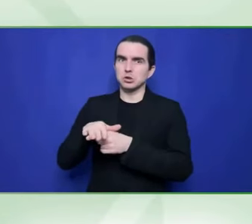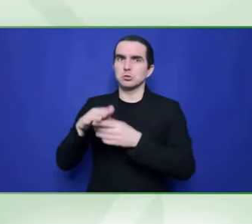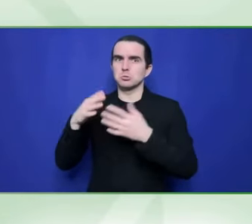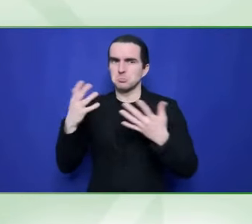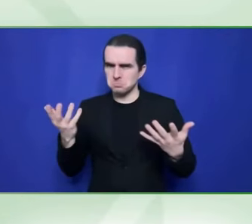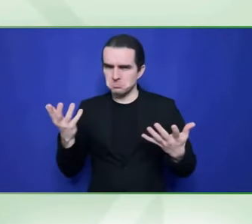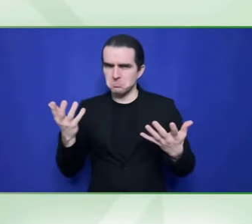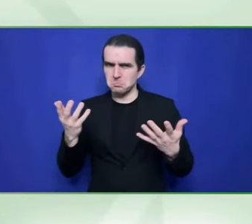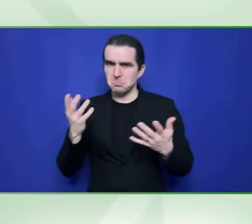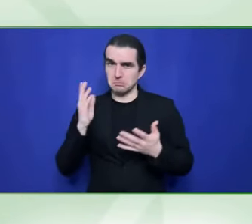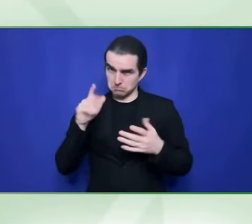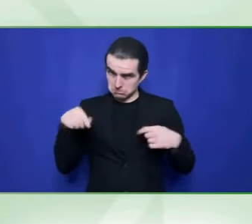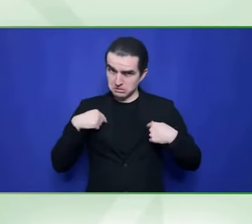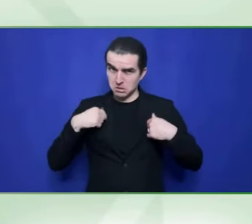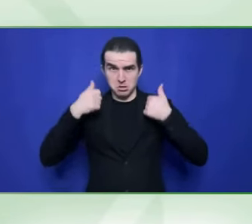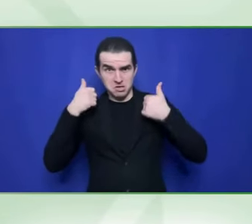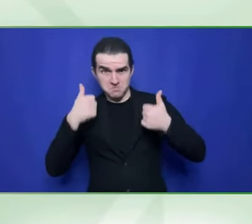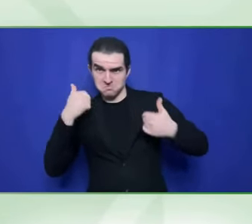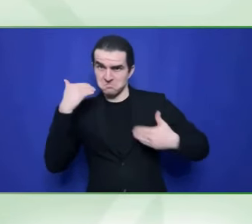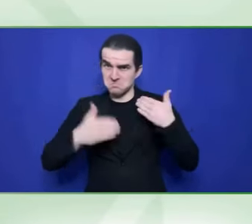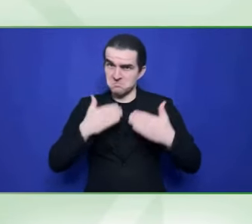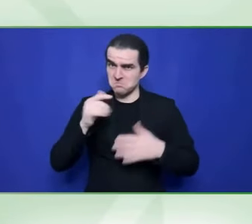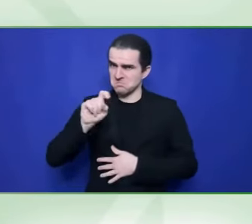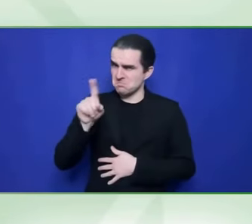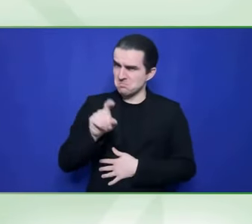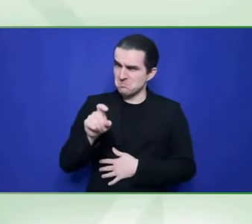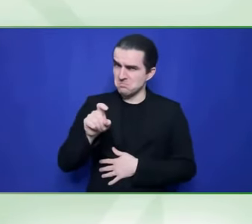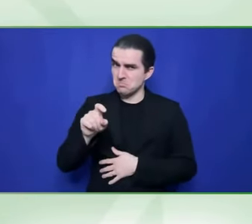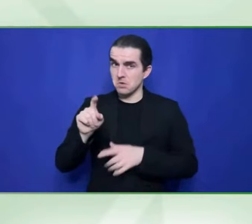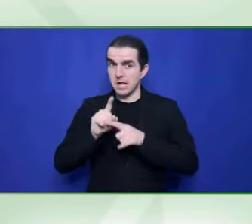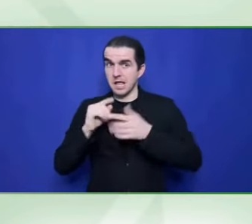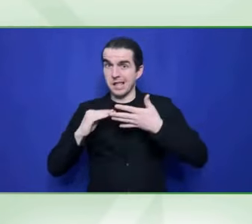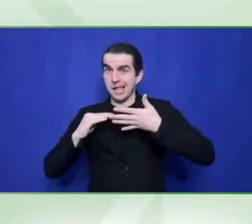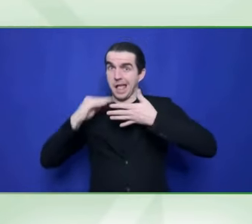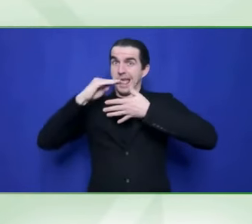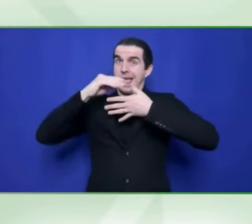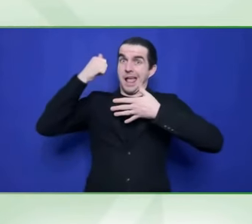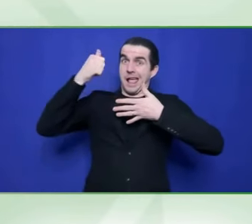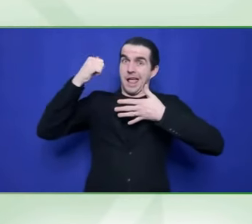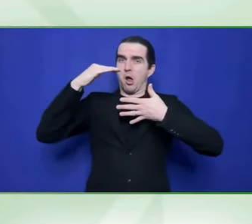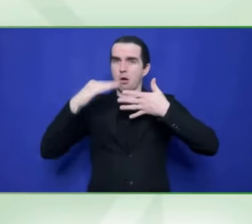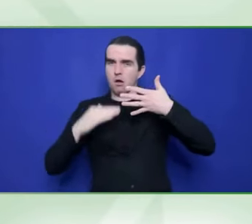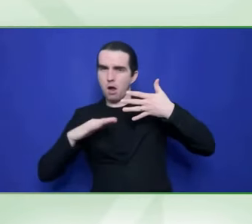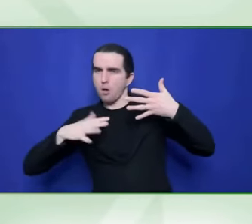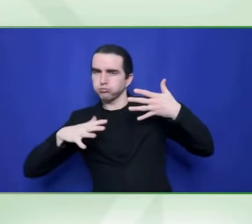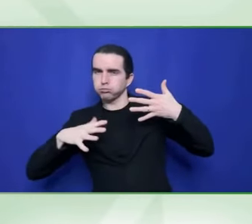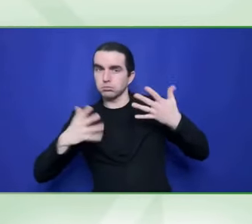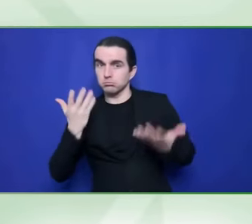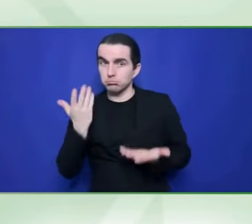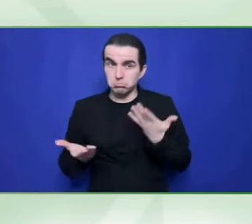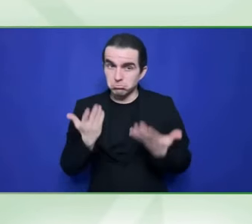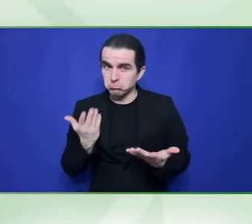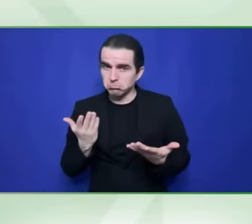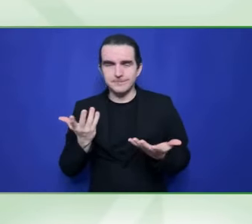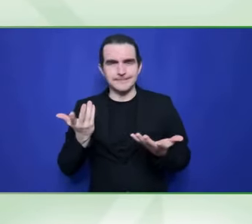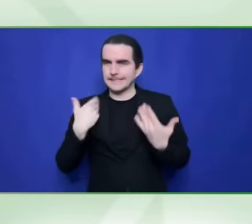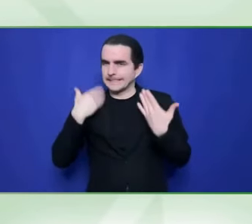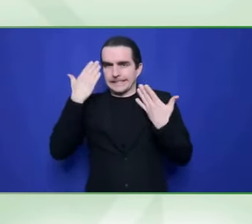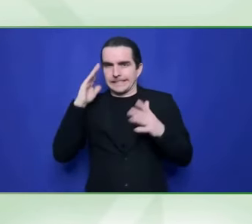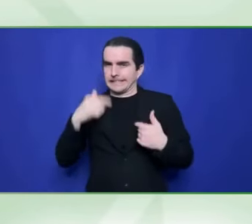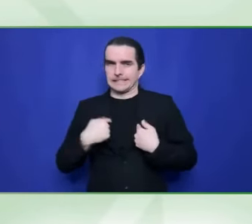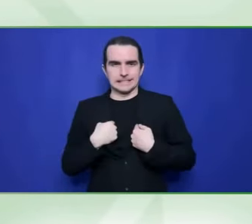for example, in Austria, sure, we're doing pretty well, but does that really mean we're doing well when it comes to disability? And